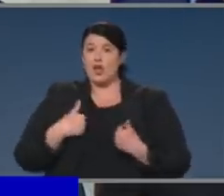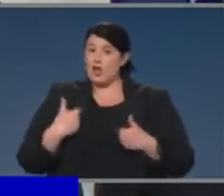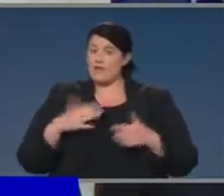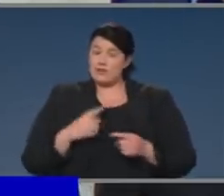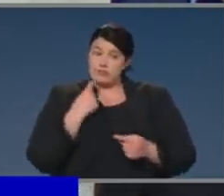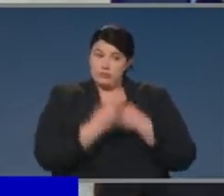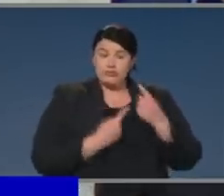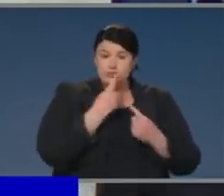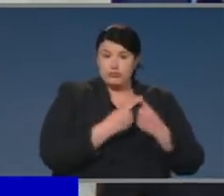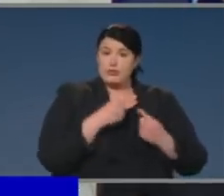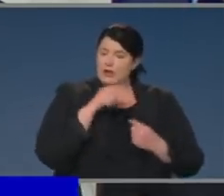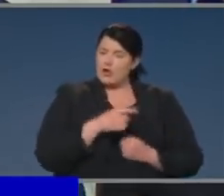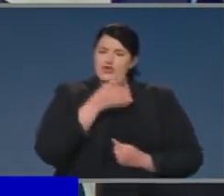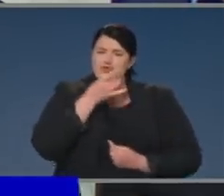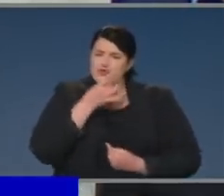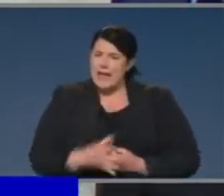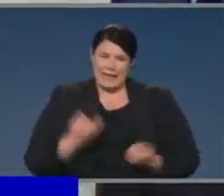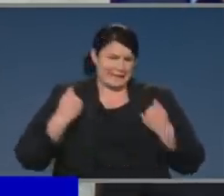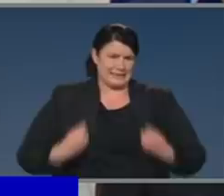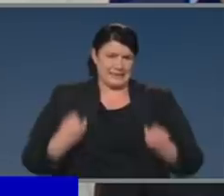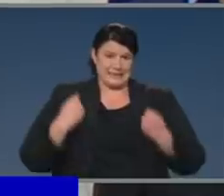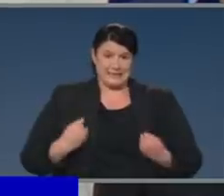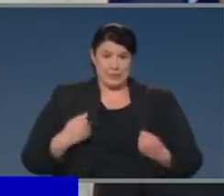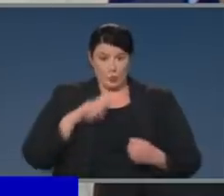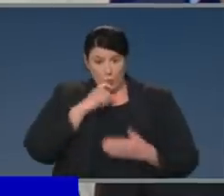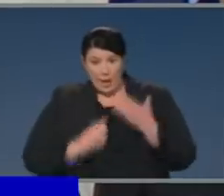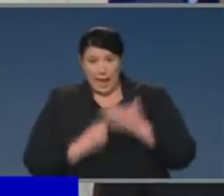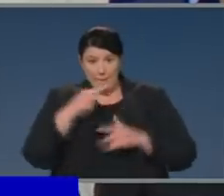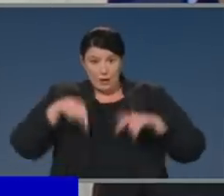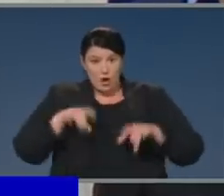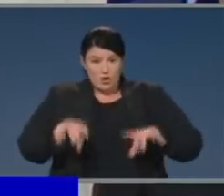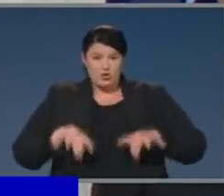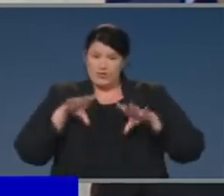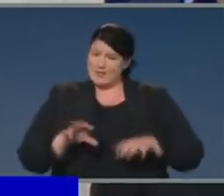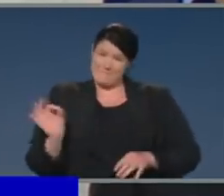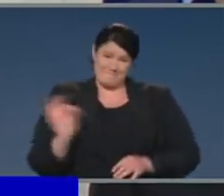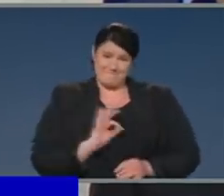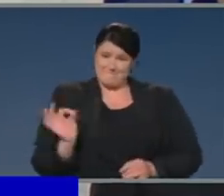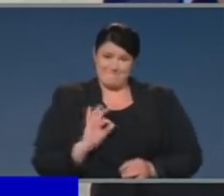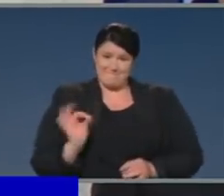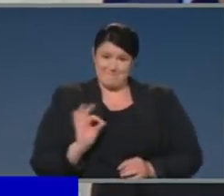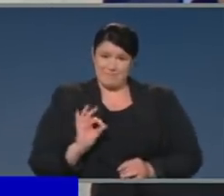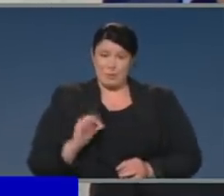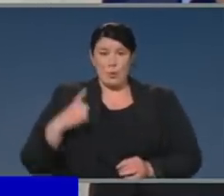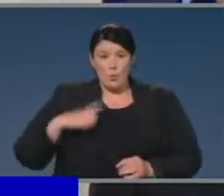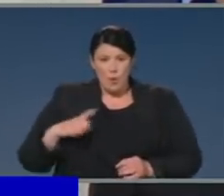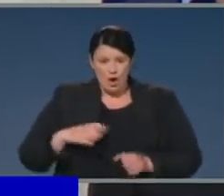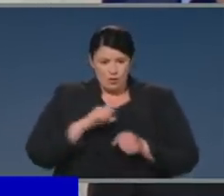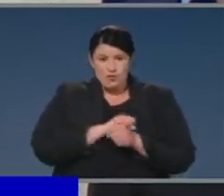on the fact that this is extremely rare and probably unlikely to be seen in Australia, given a very, very low number of